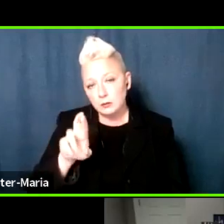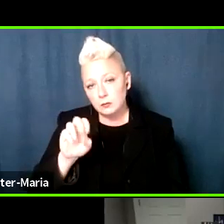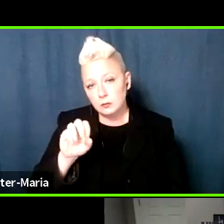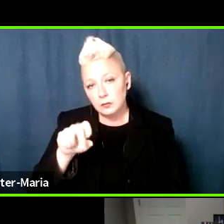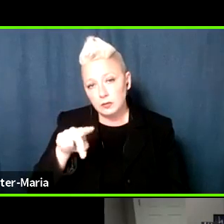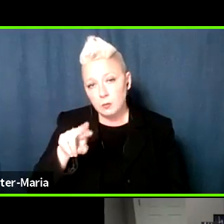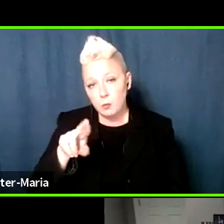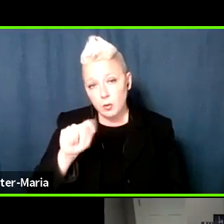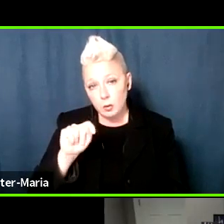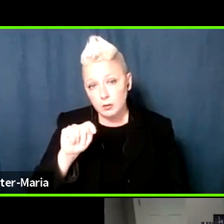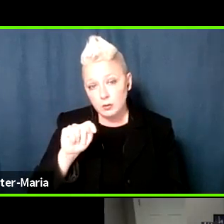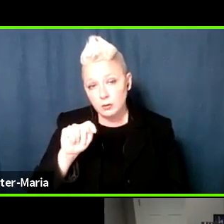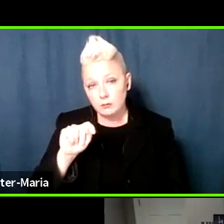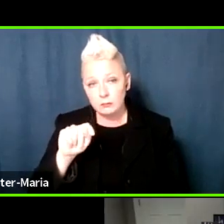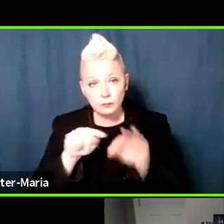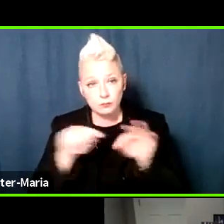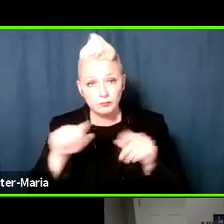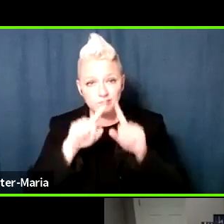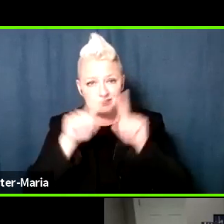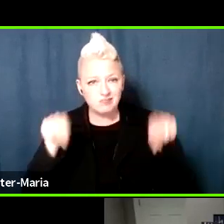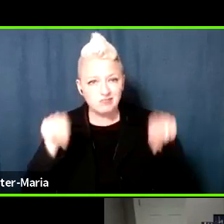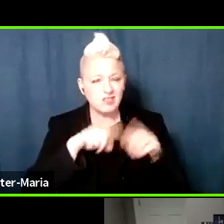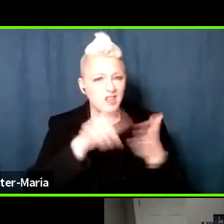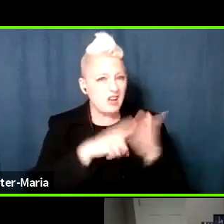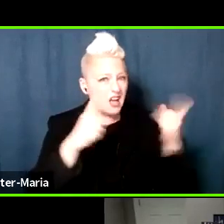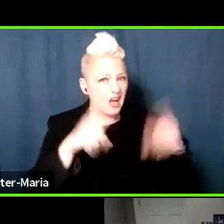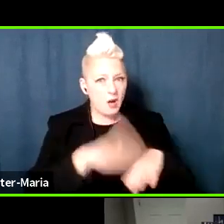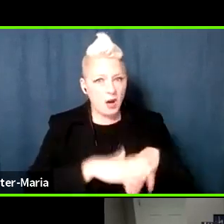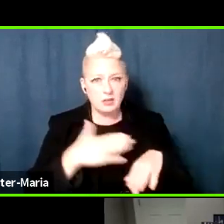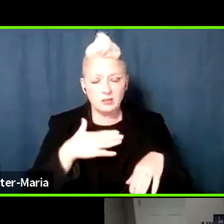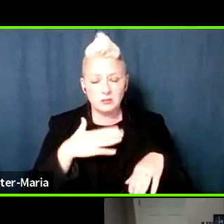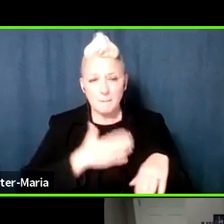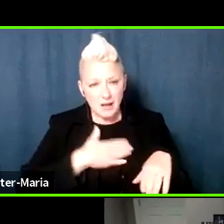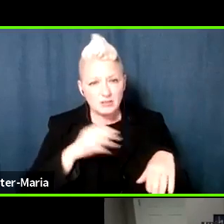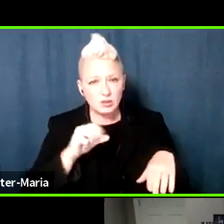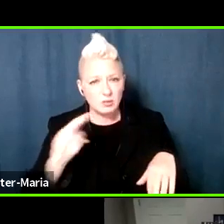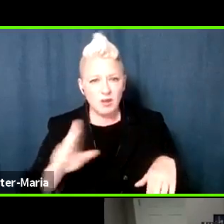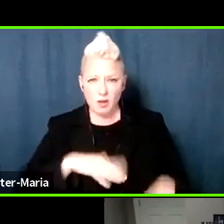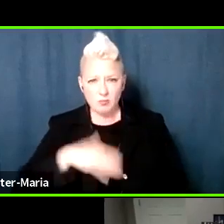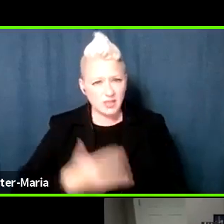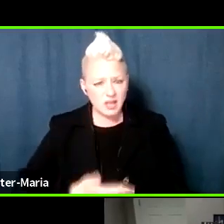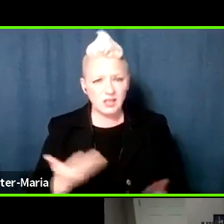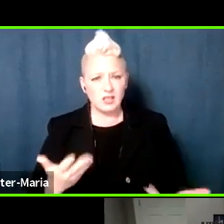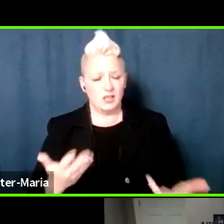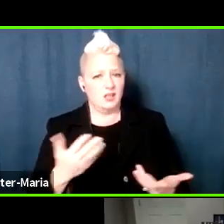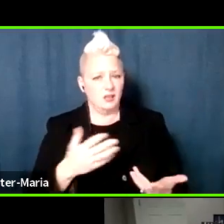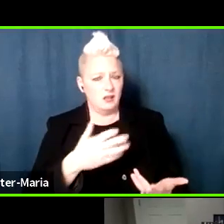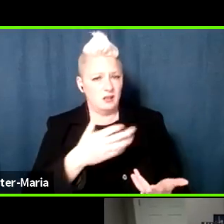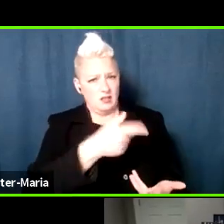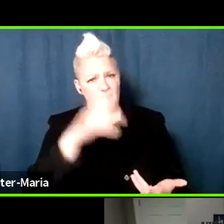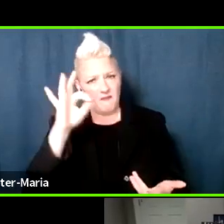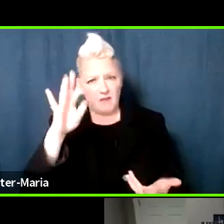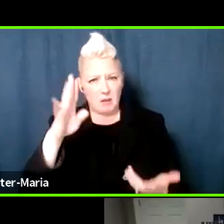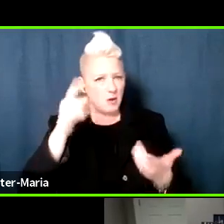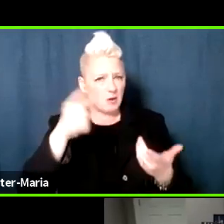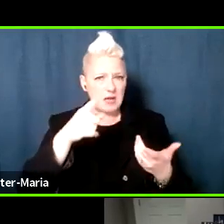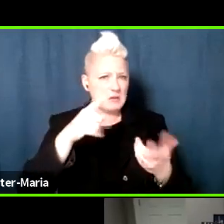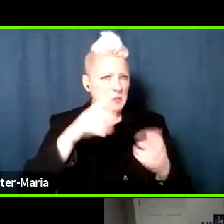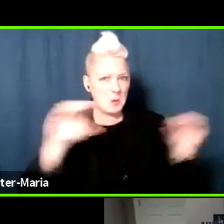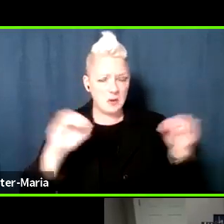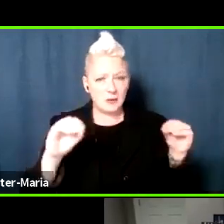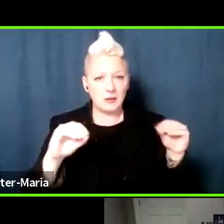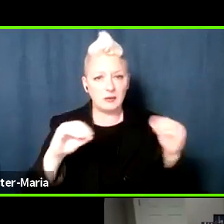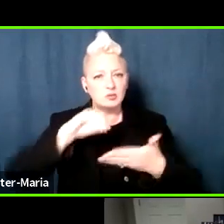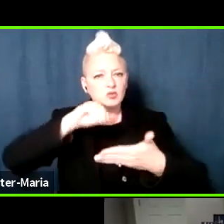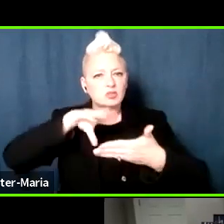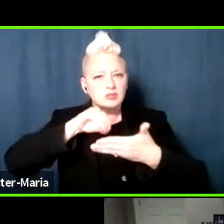and say, I had this happen to me on social media. I'm, I'm upset about it. They're not responding. Here's a screenshot of what